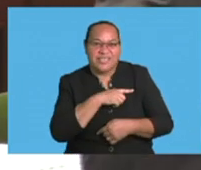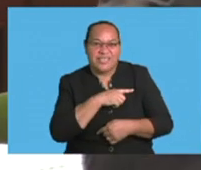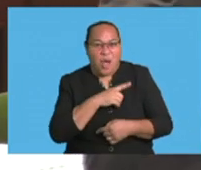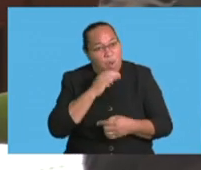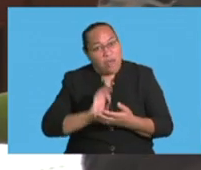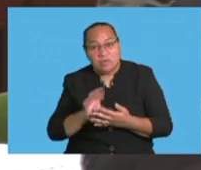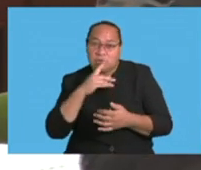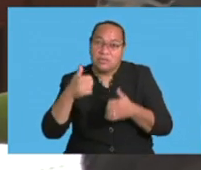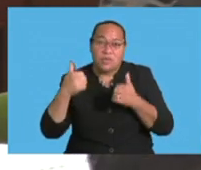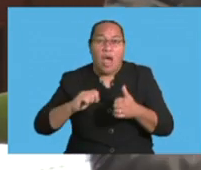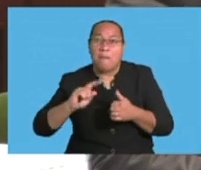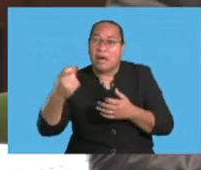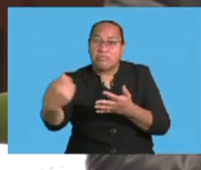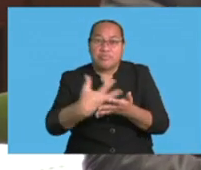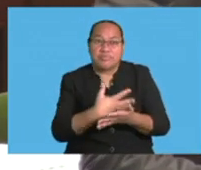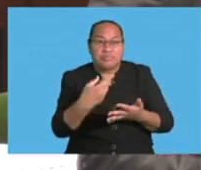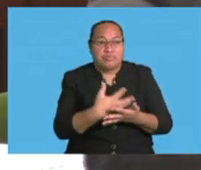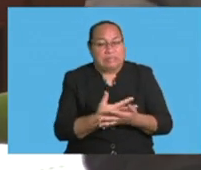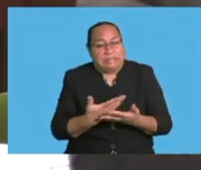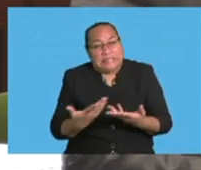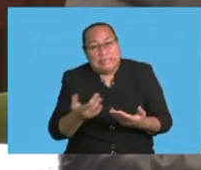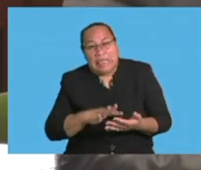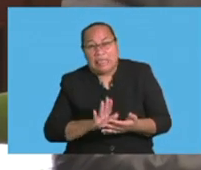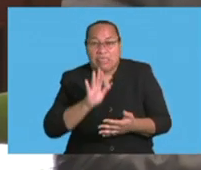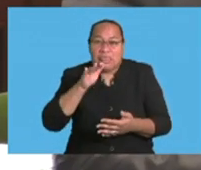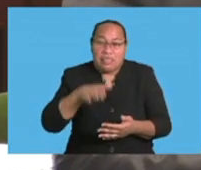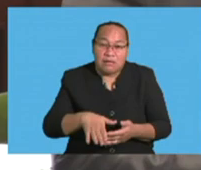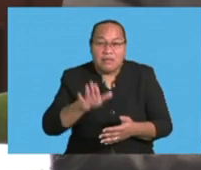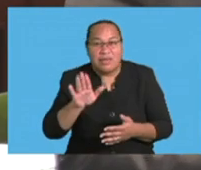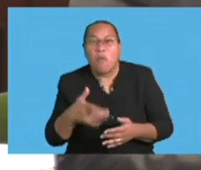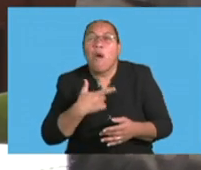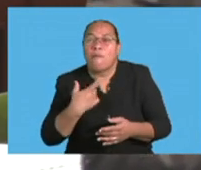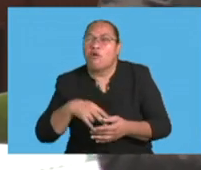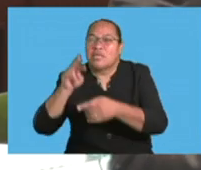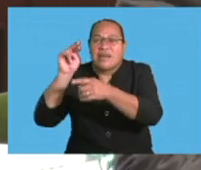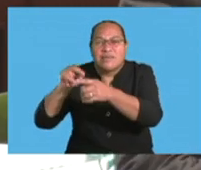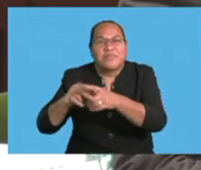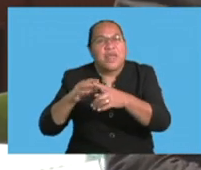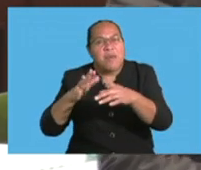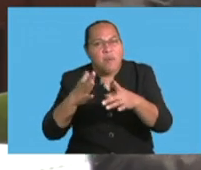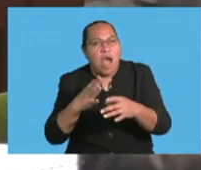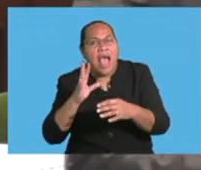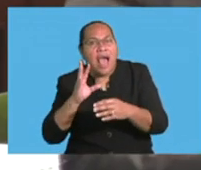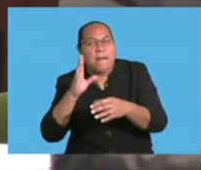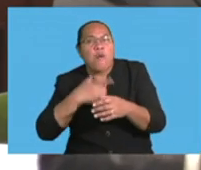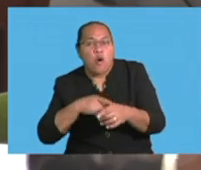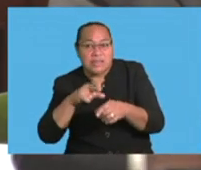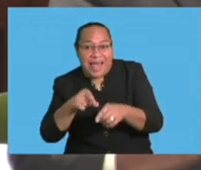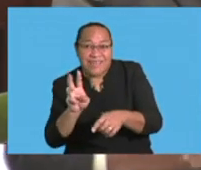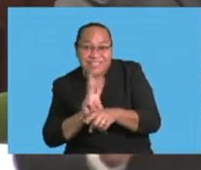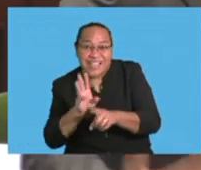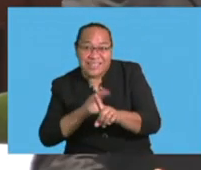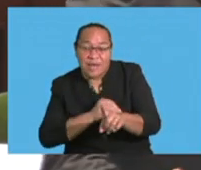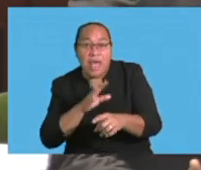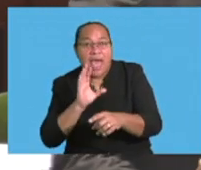prudential requirements by financial institutions that have their head offices offshore. They may, given what is